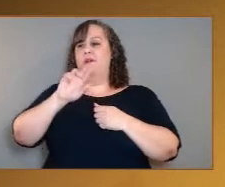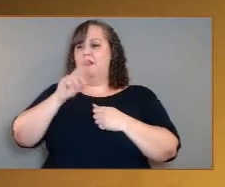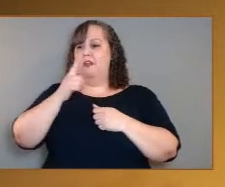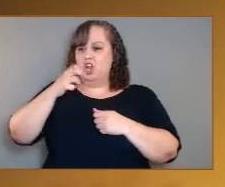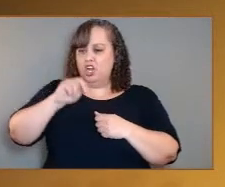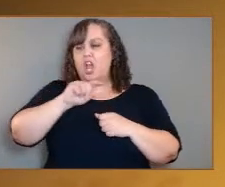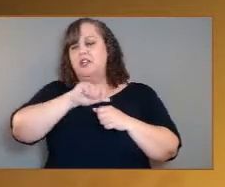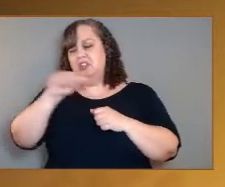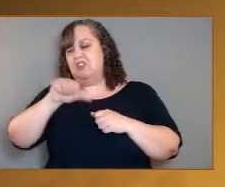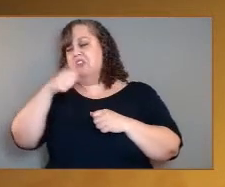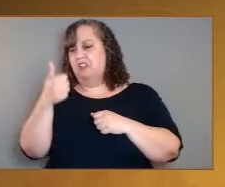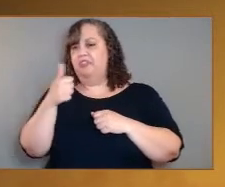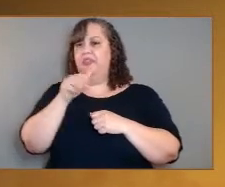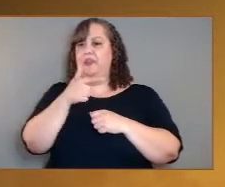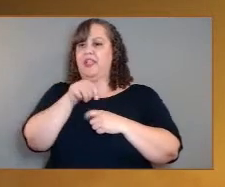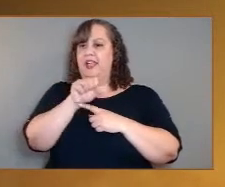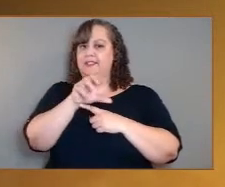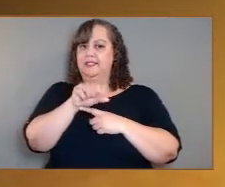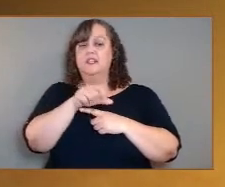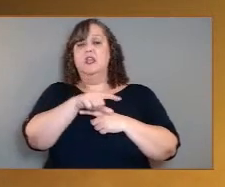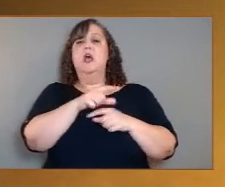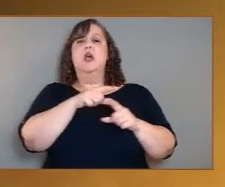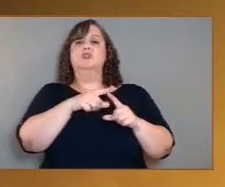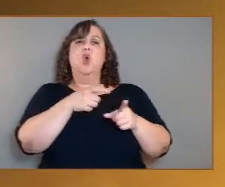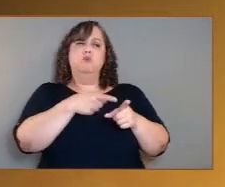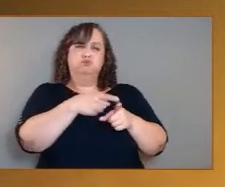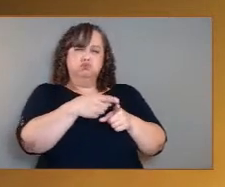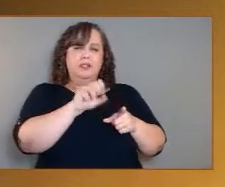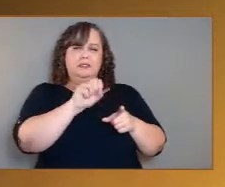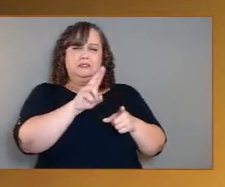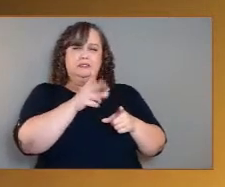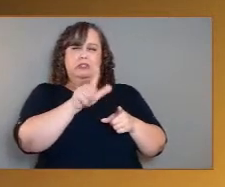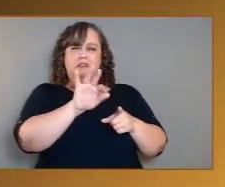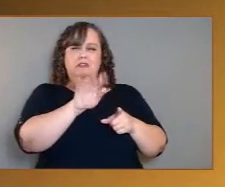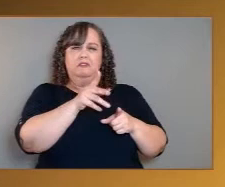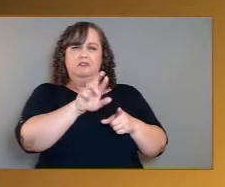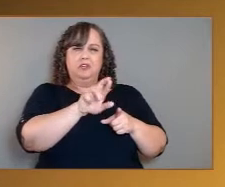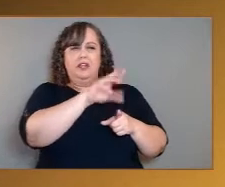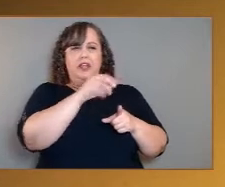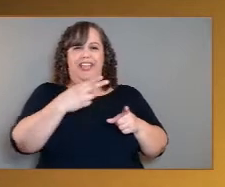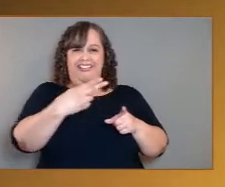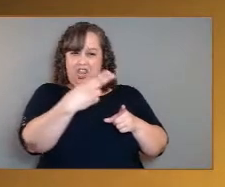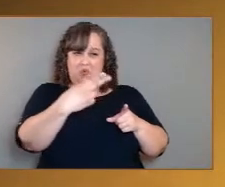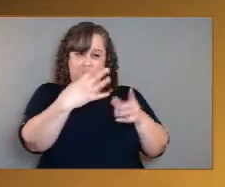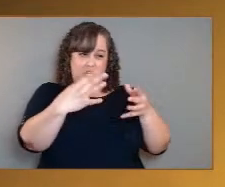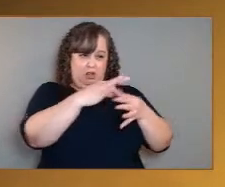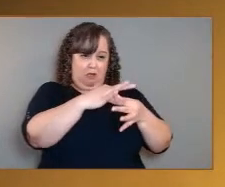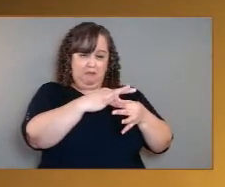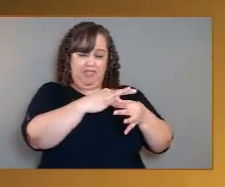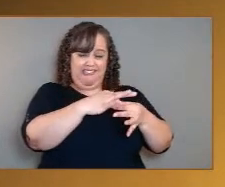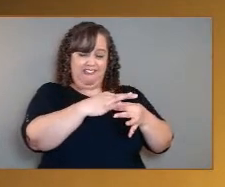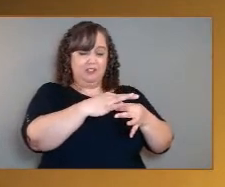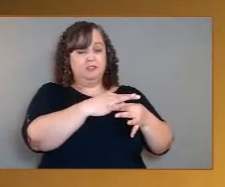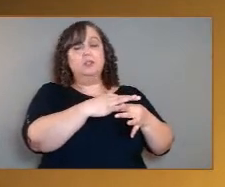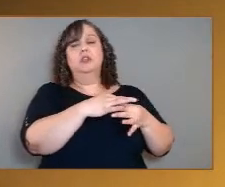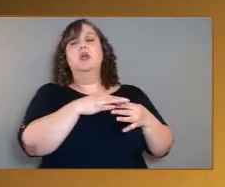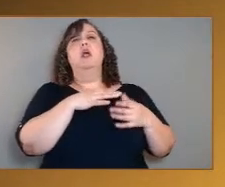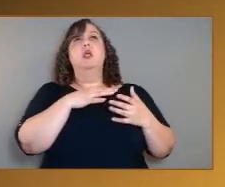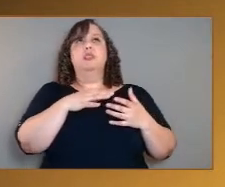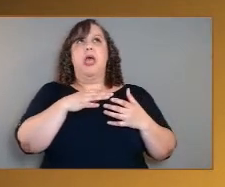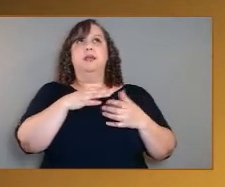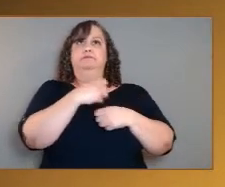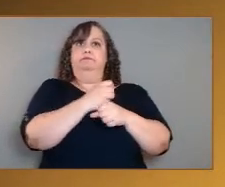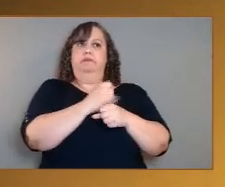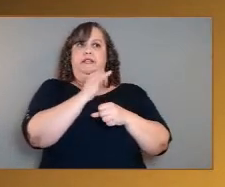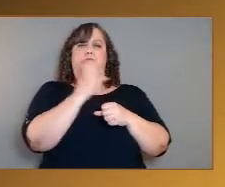we expect to find those special sulfur and hydrogen compounds. And that constitutes this really thick cloud deck that is very